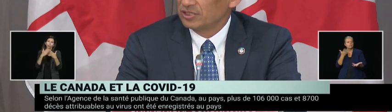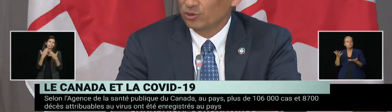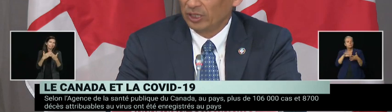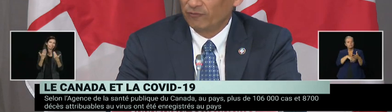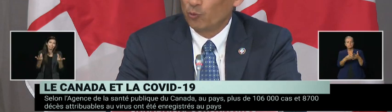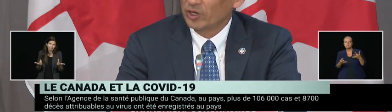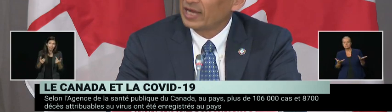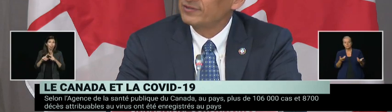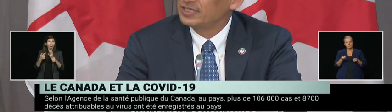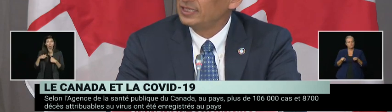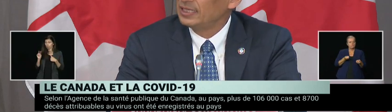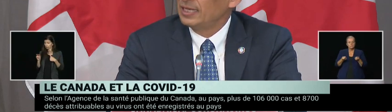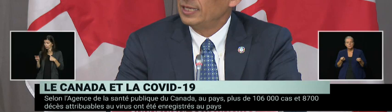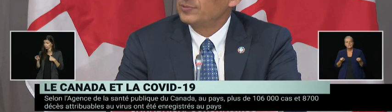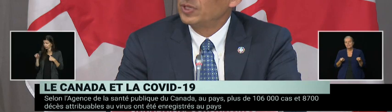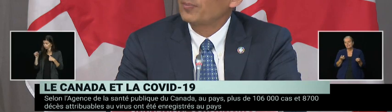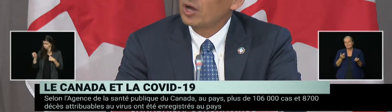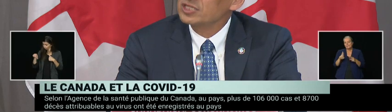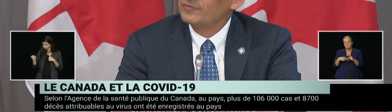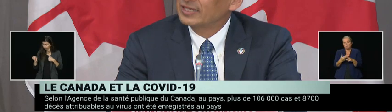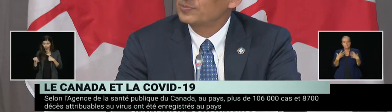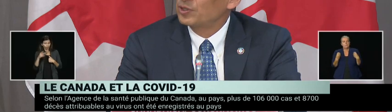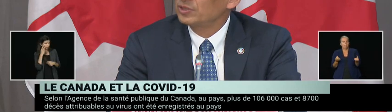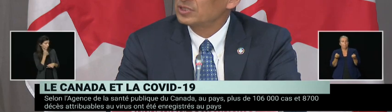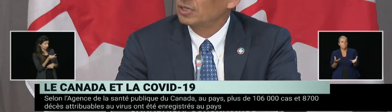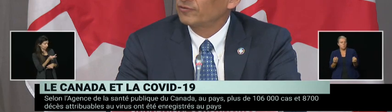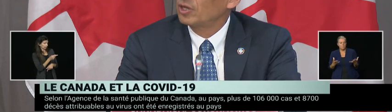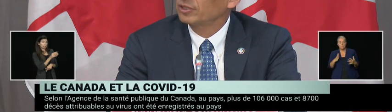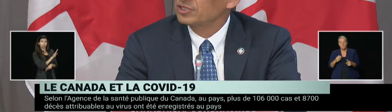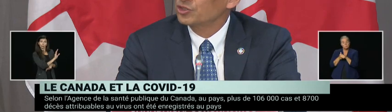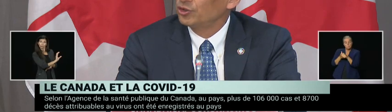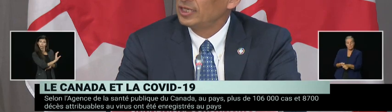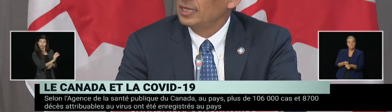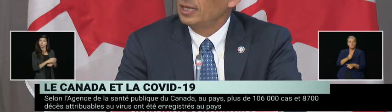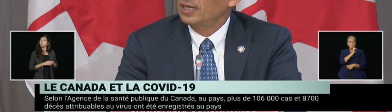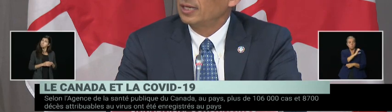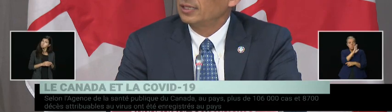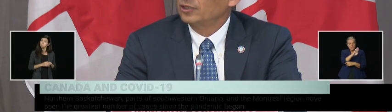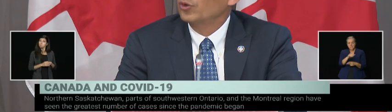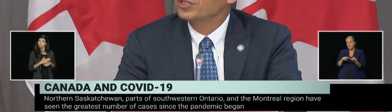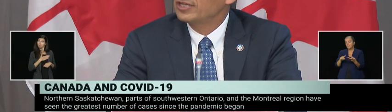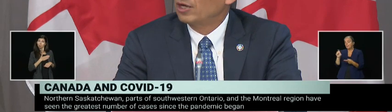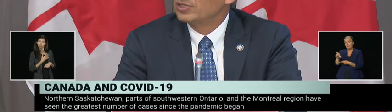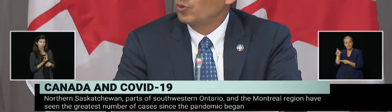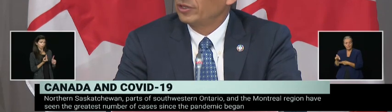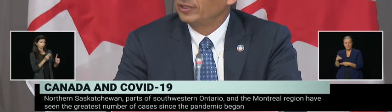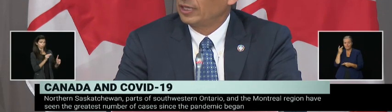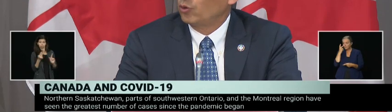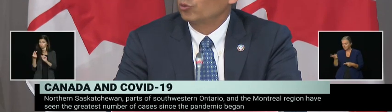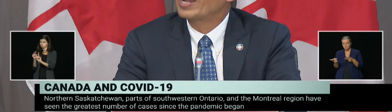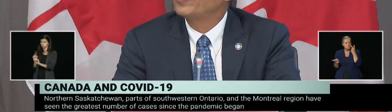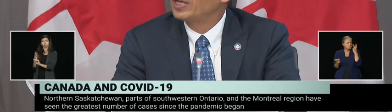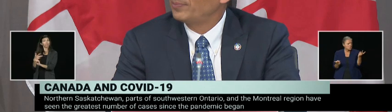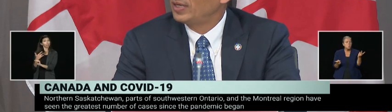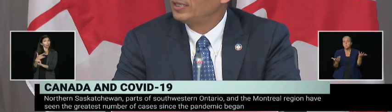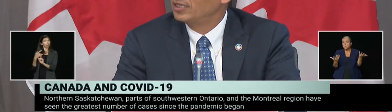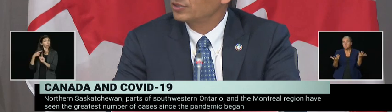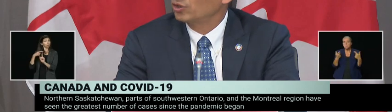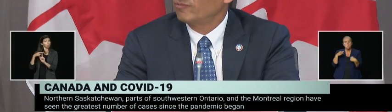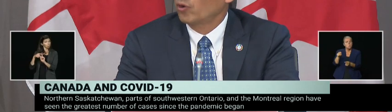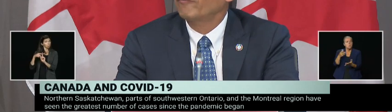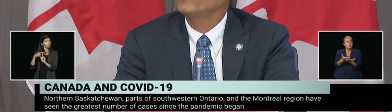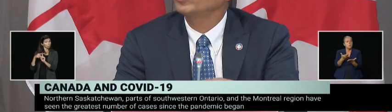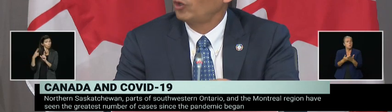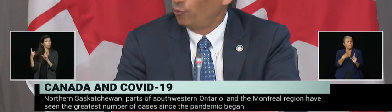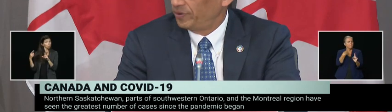experienced and certainly from what I've seen, it's been a positive experience for all concerned. The question now is whether they, quote, ramp it up and